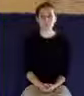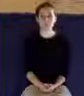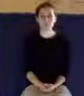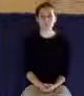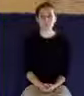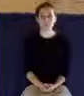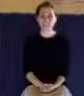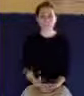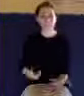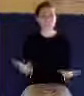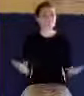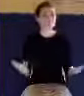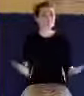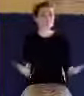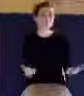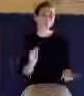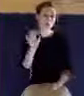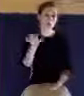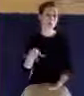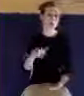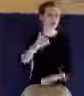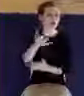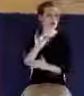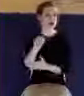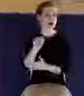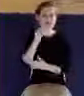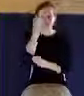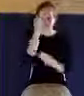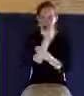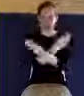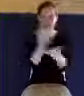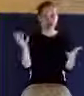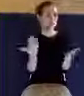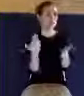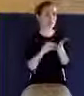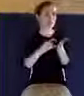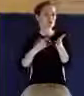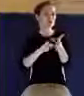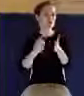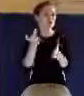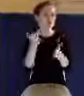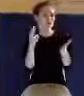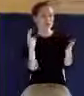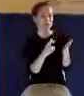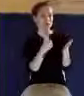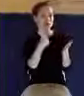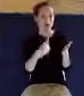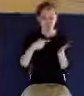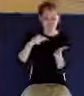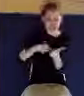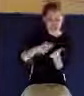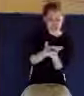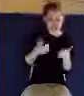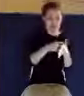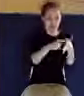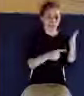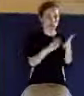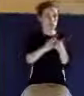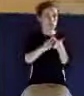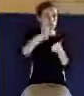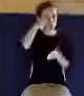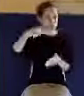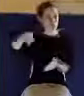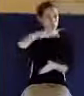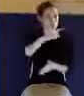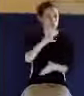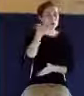And so that's just John there telling us. And again, in verse 13. And these things have I written on you that believe on the name of